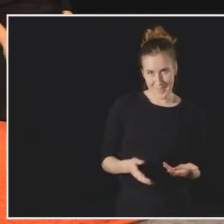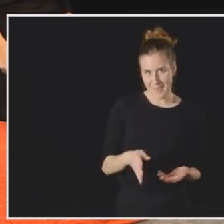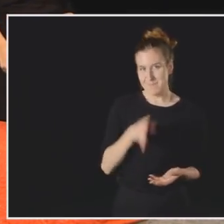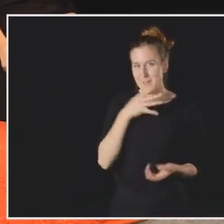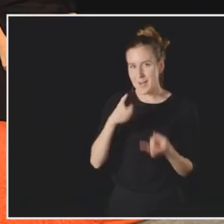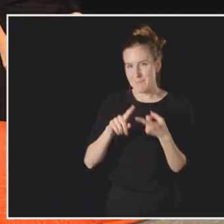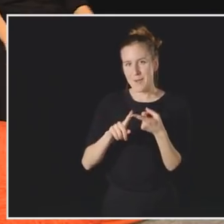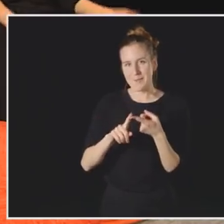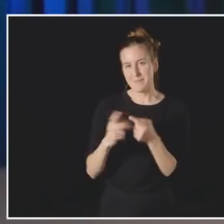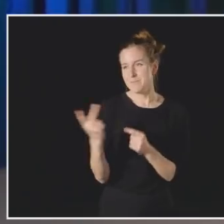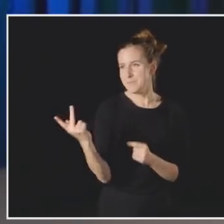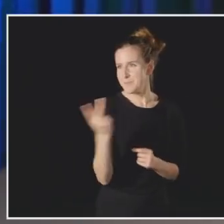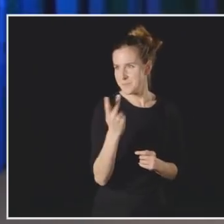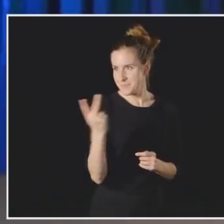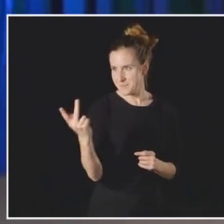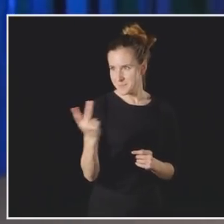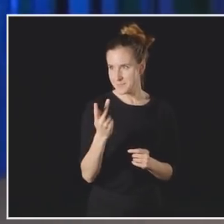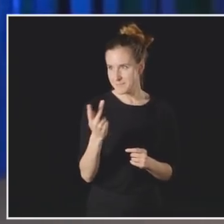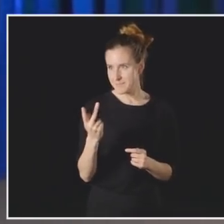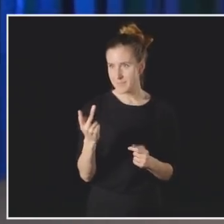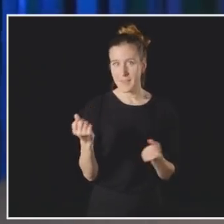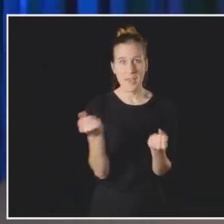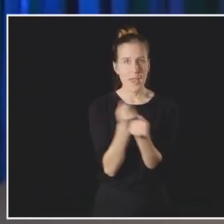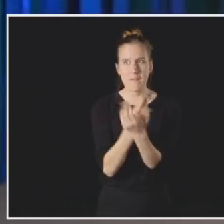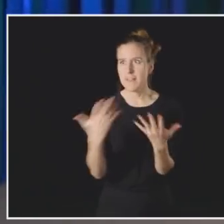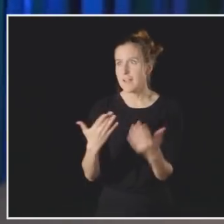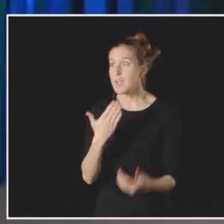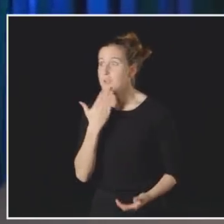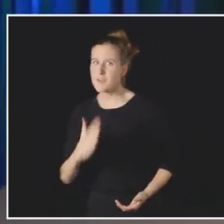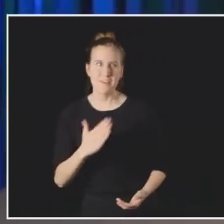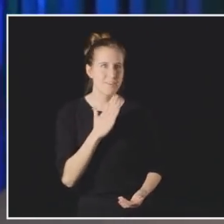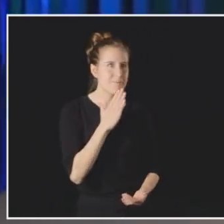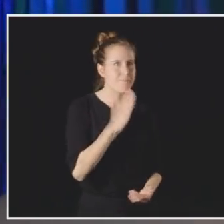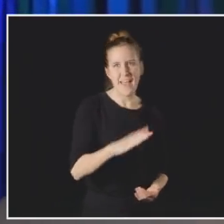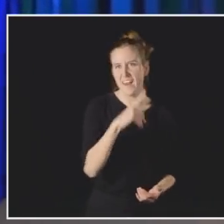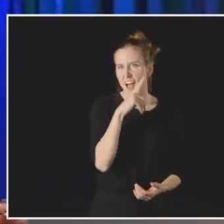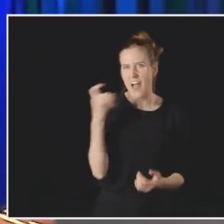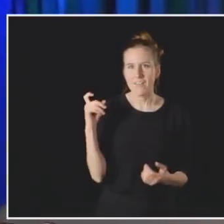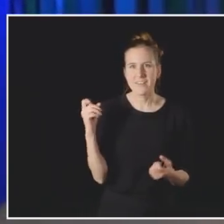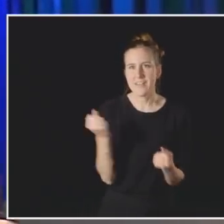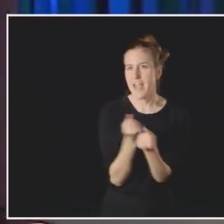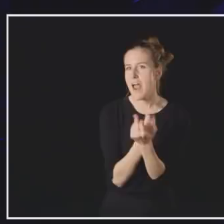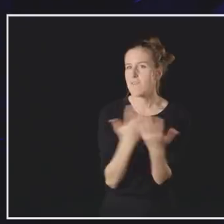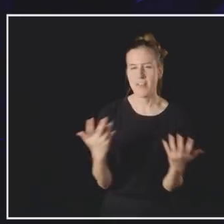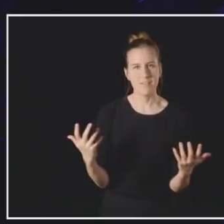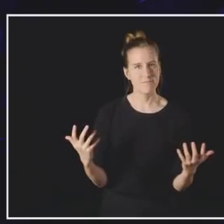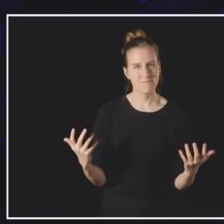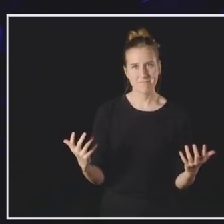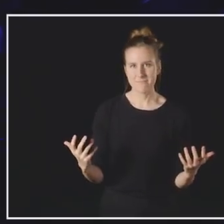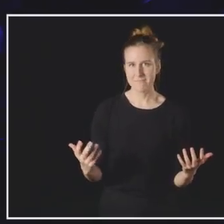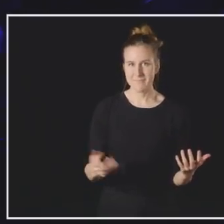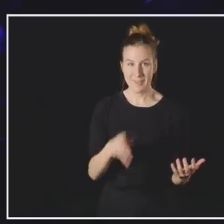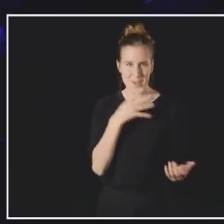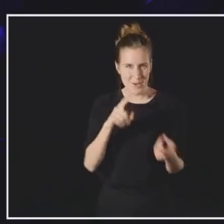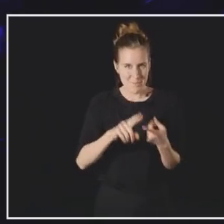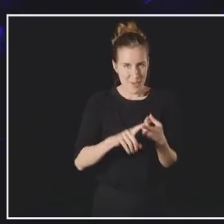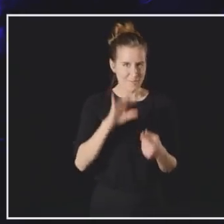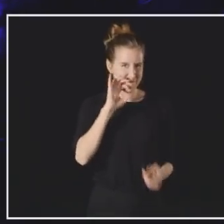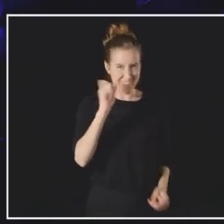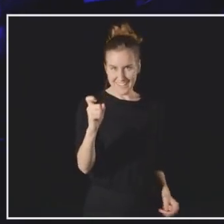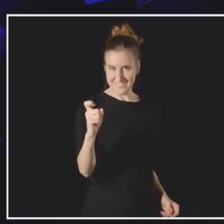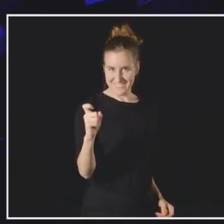Let's talk about you and me. Let's talk about all the good things and the bad things that may be.